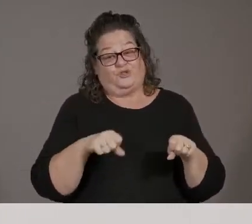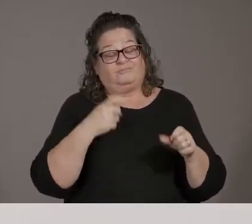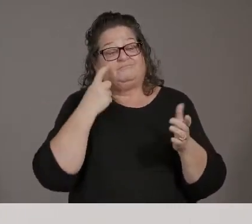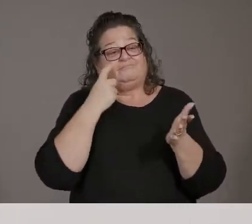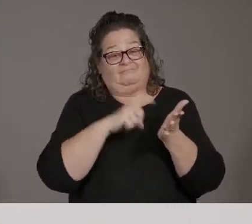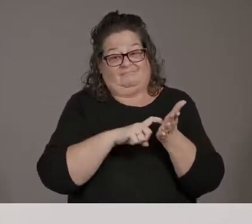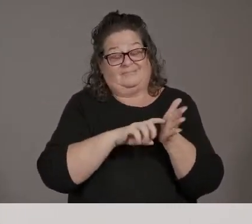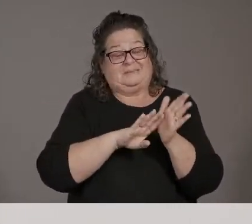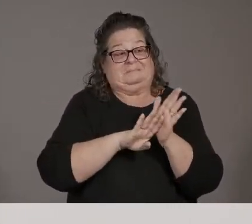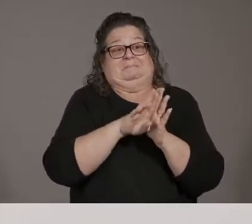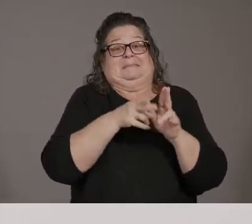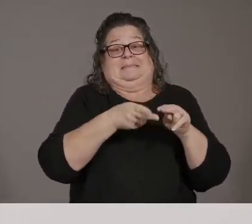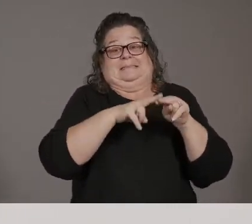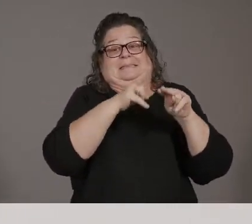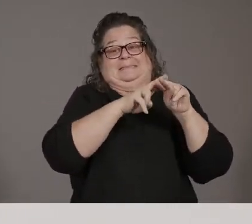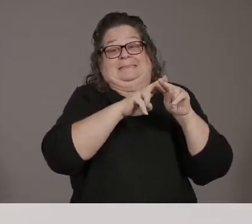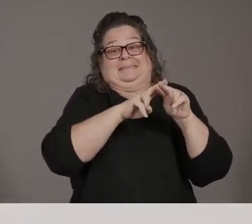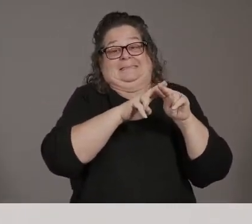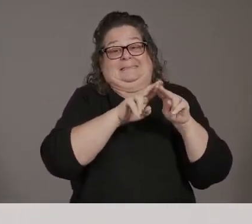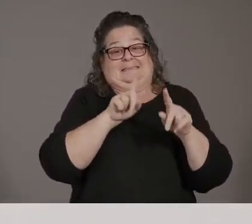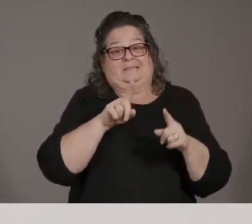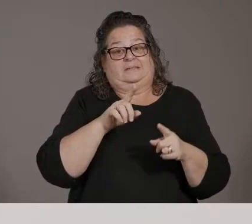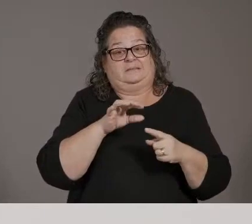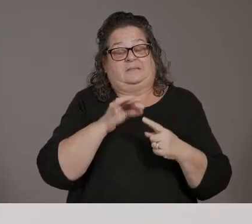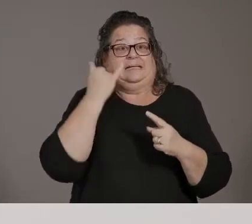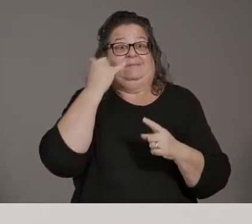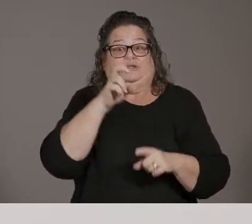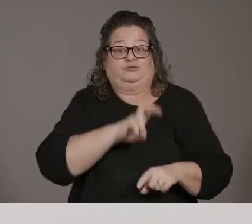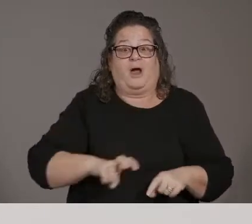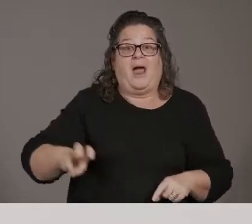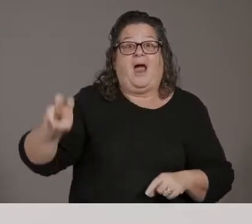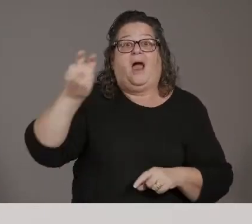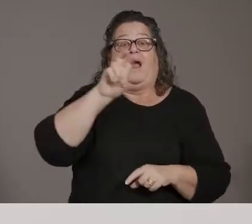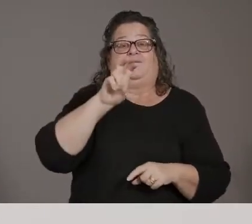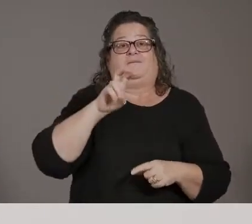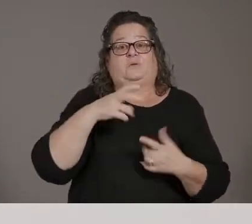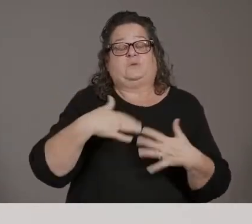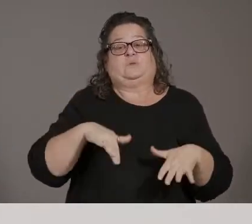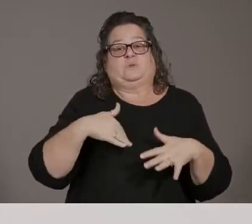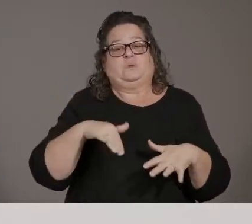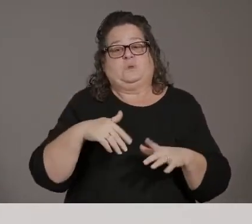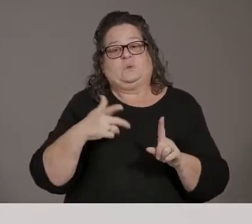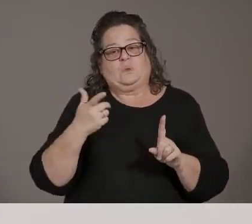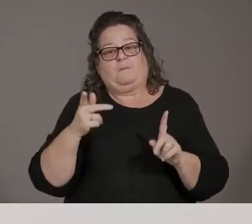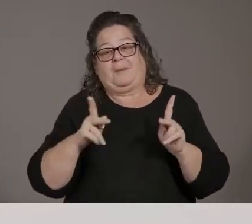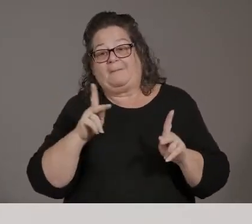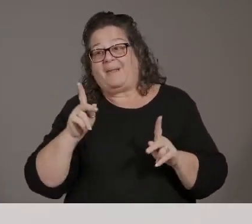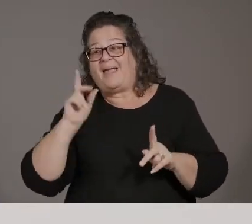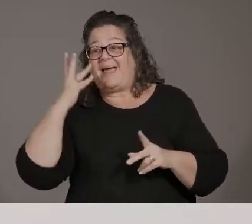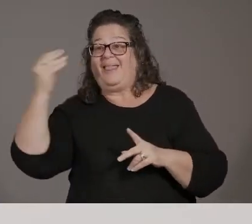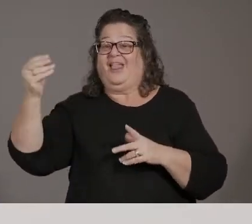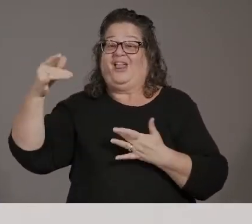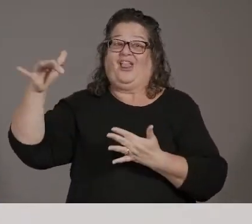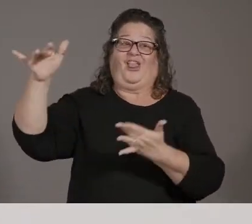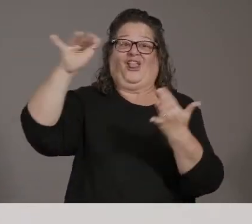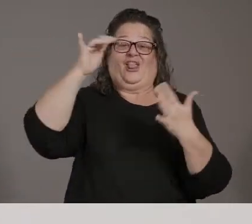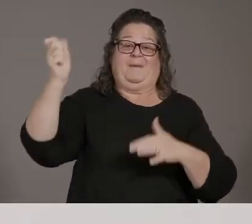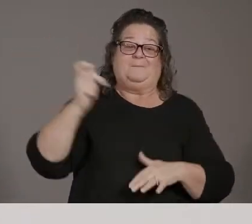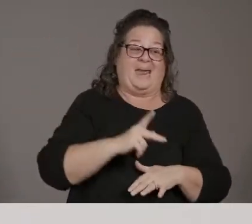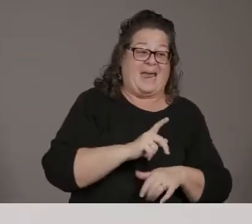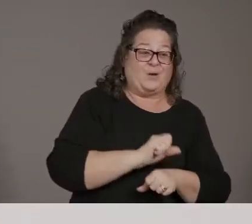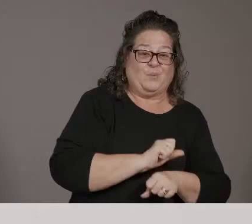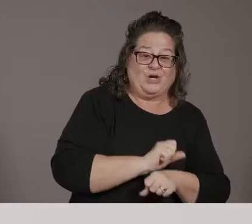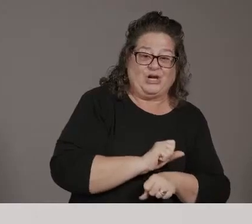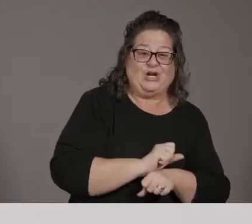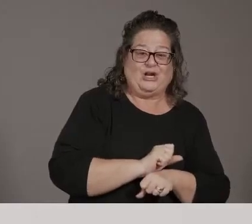especially if there's a lot of travel, um, and then people go, you know, come back and go to work and that kind of thing. Um, what we would hope